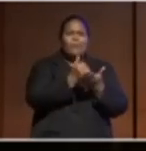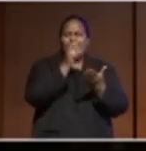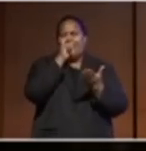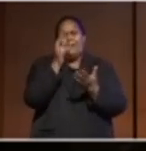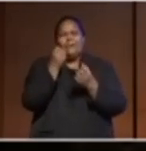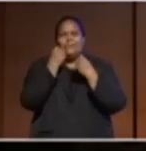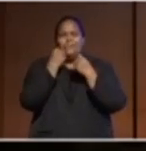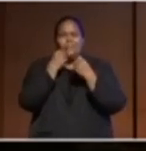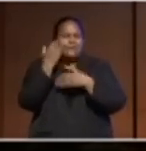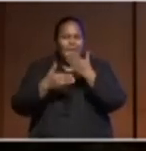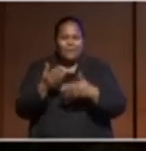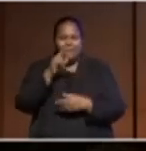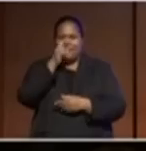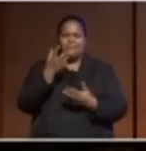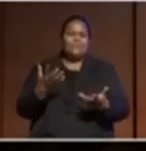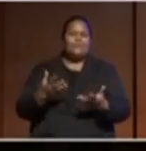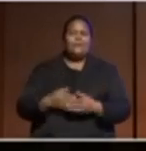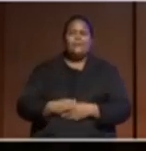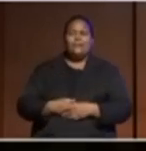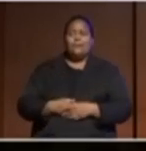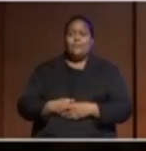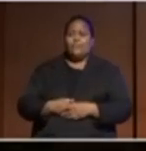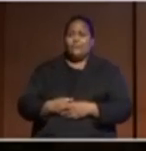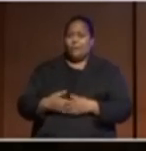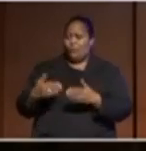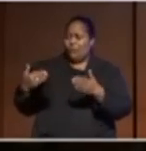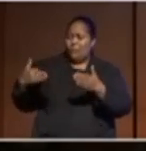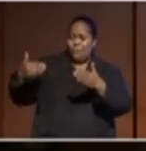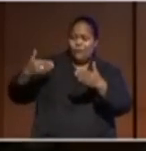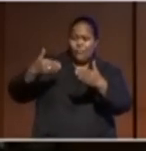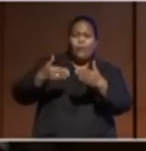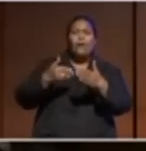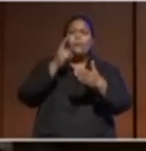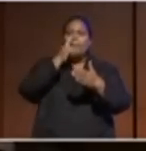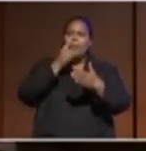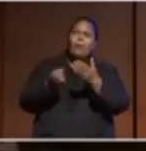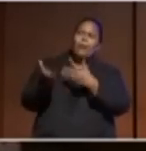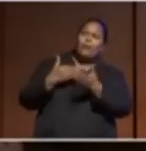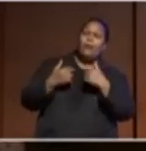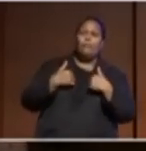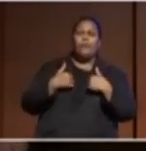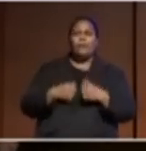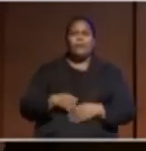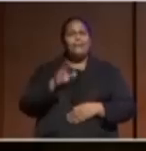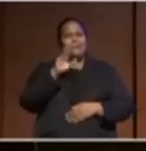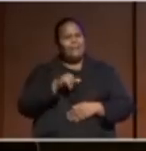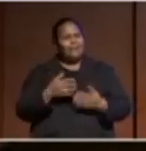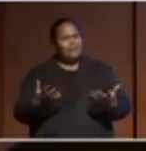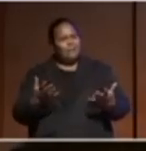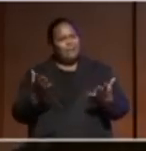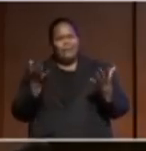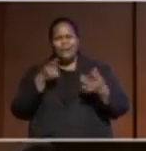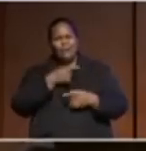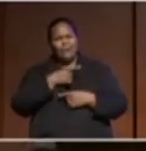And, all along the way, people have said to me, you, you look so calm.